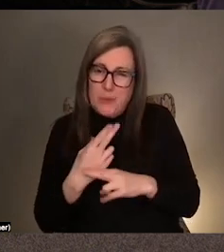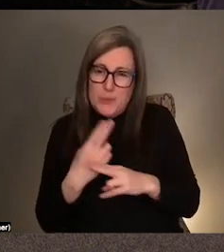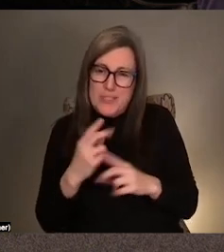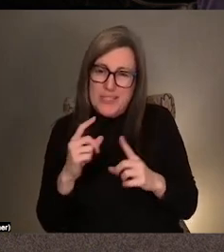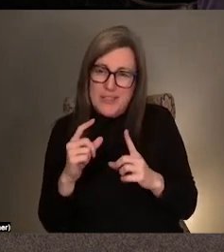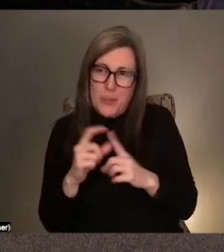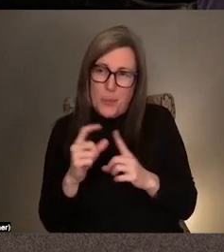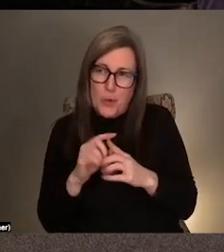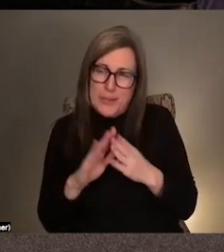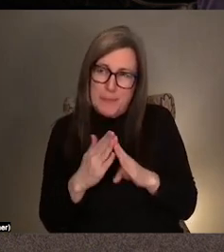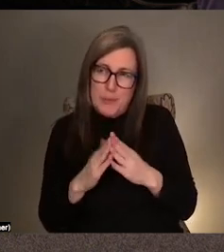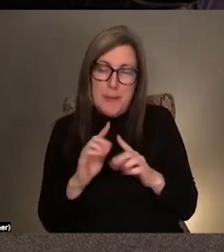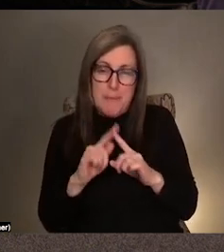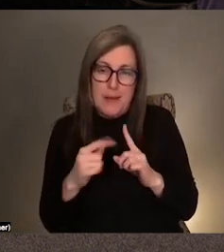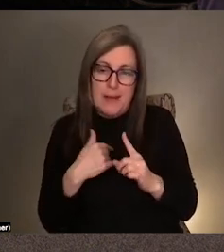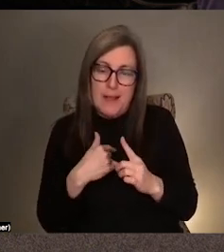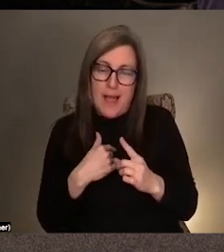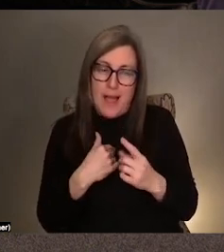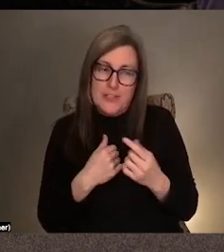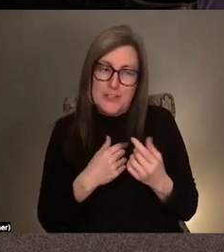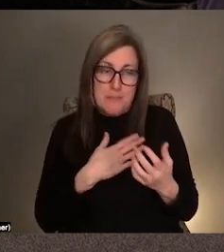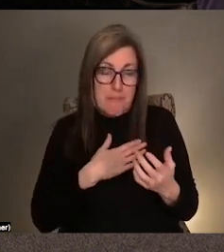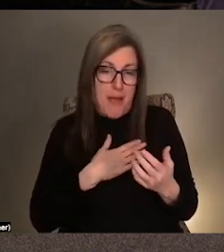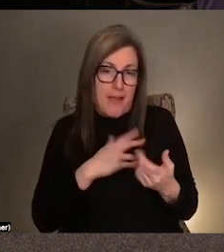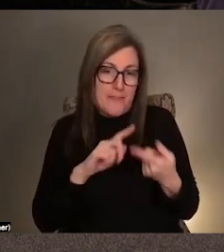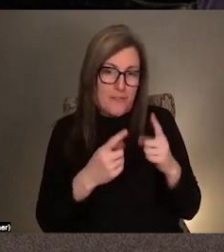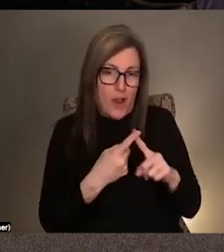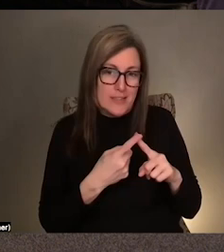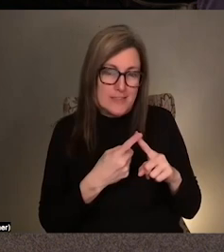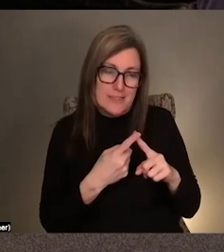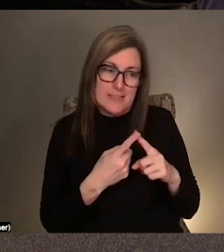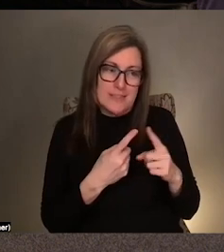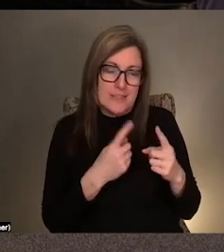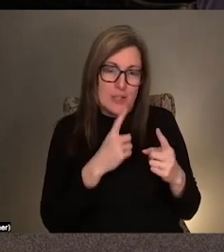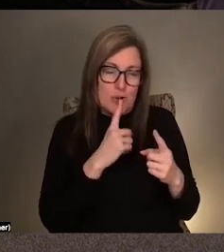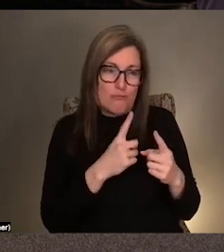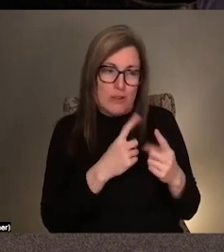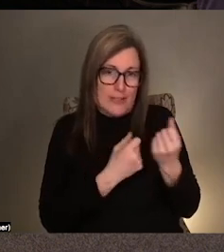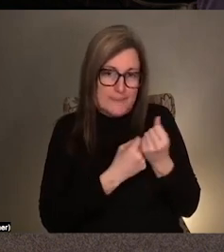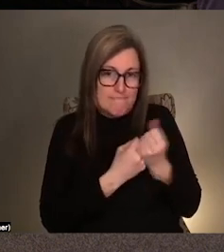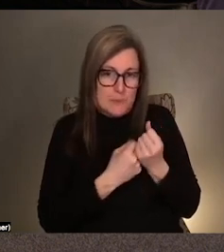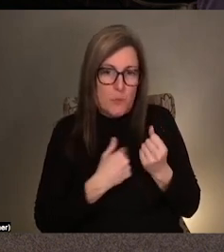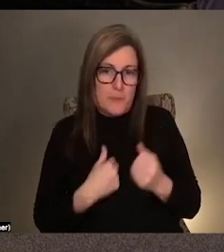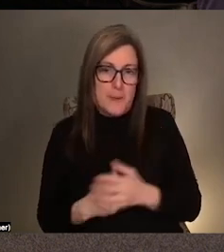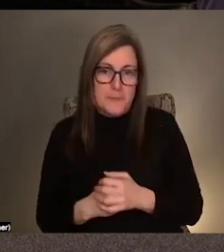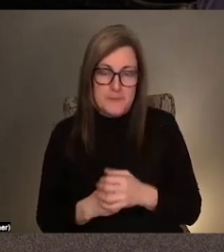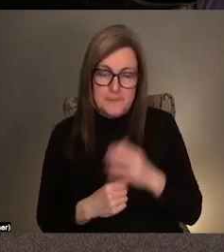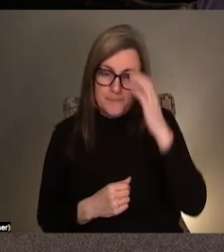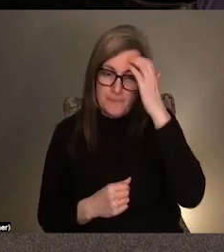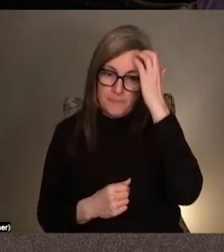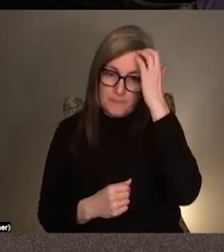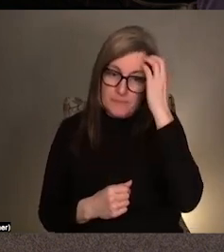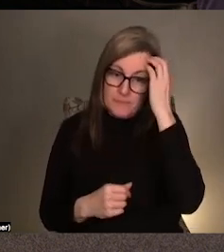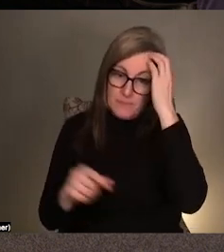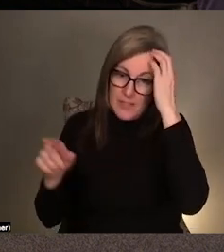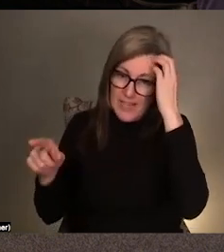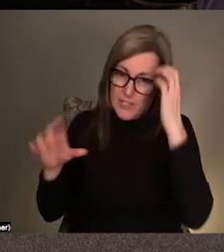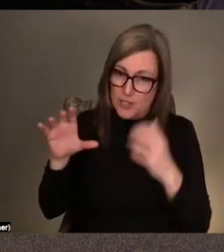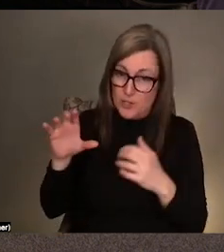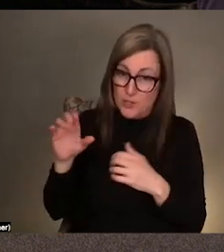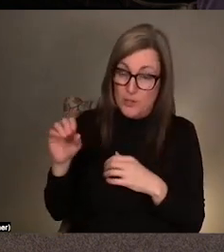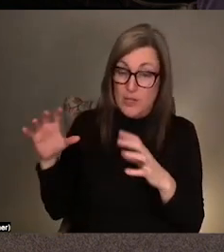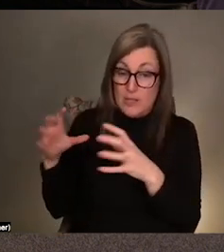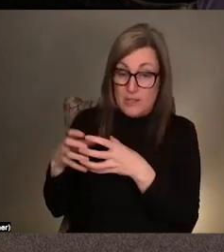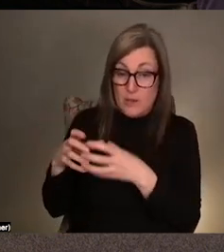say friends. I lean on my friends. And that will that will really continue because because the show is co-commissioned with ICA Philadelphia and Nottingham